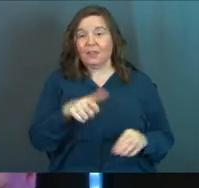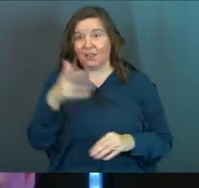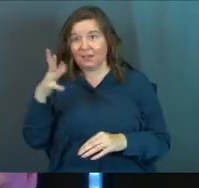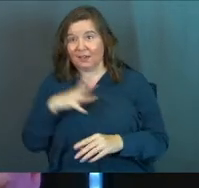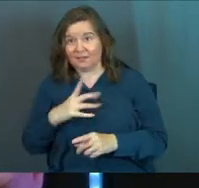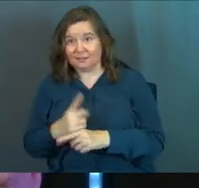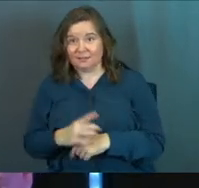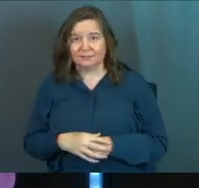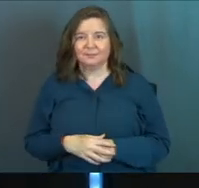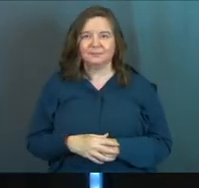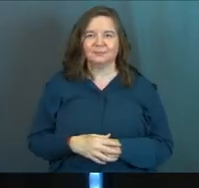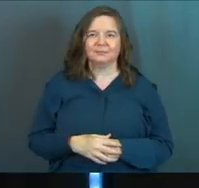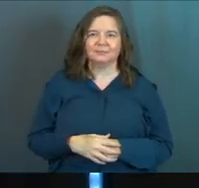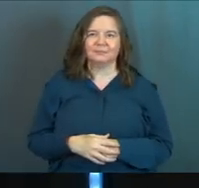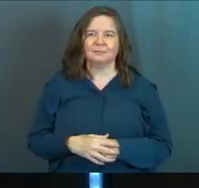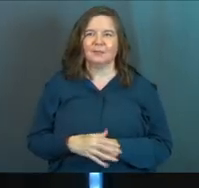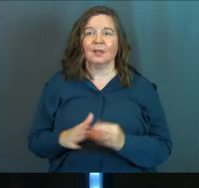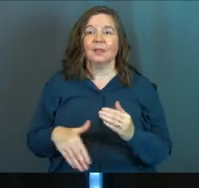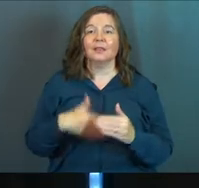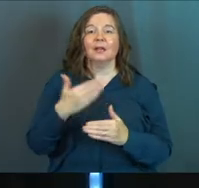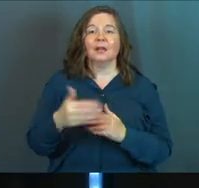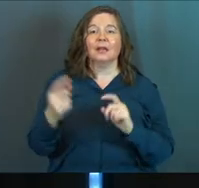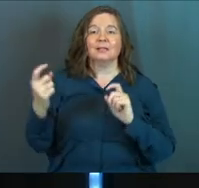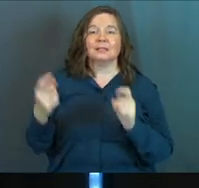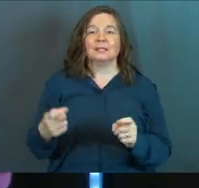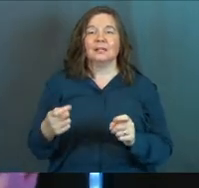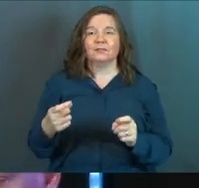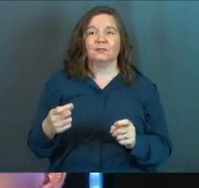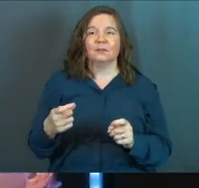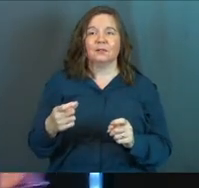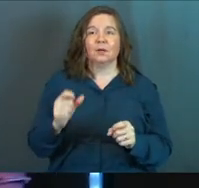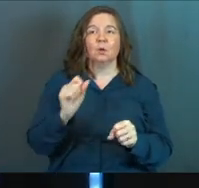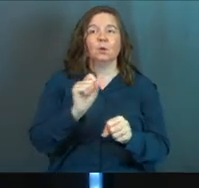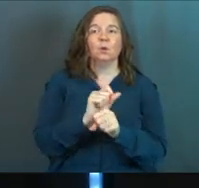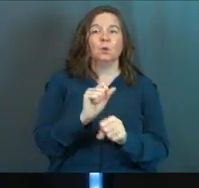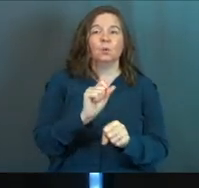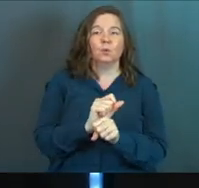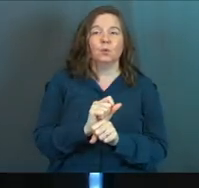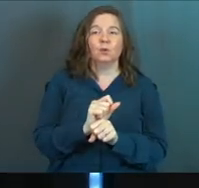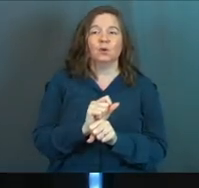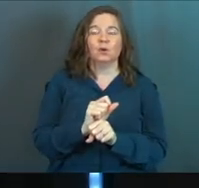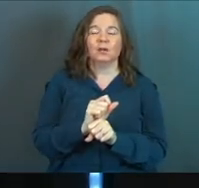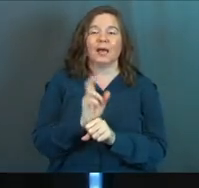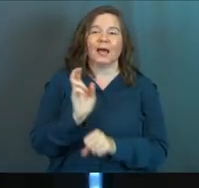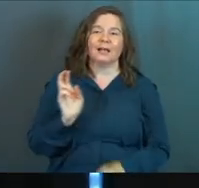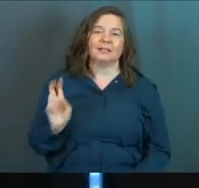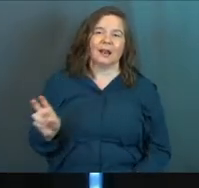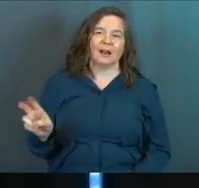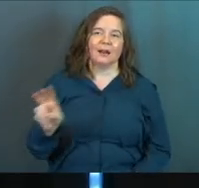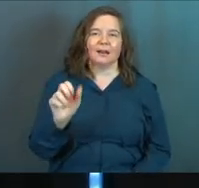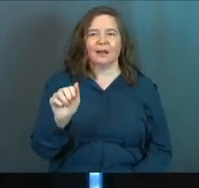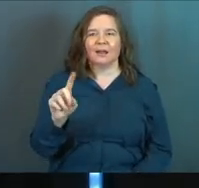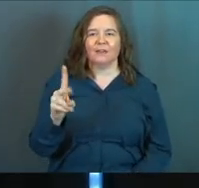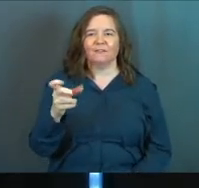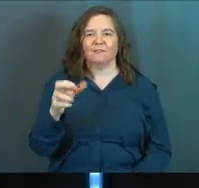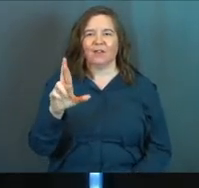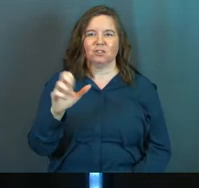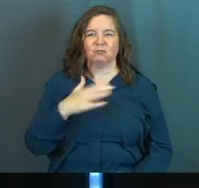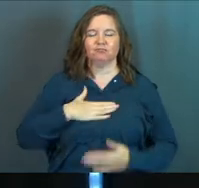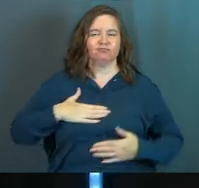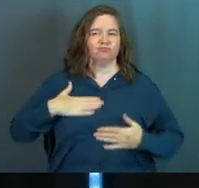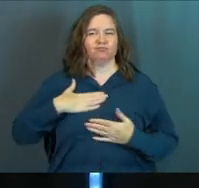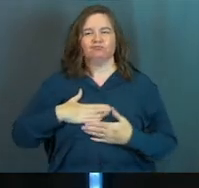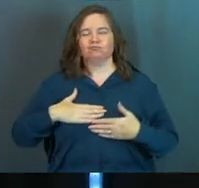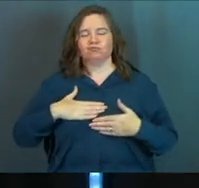guys. Amen? The next gift that God brought to you is that work is an adventure. Work is